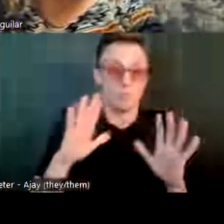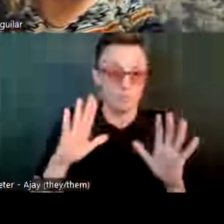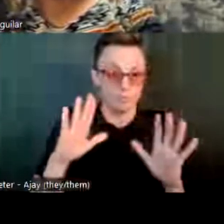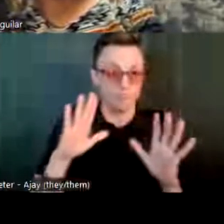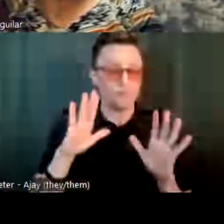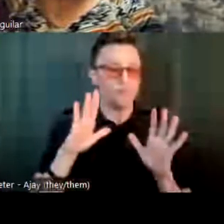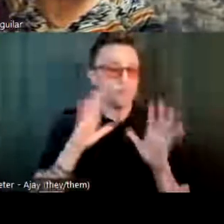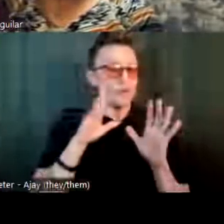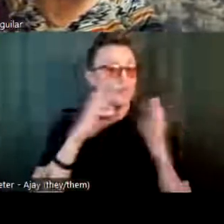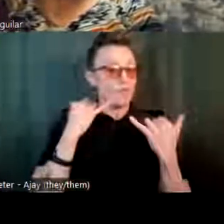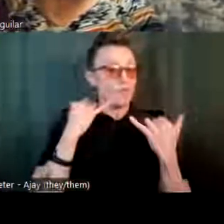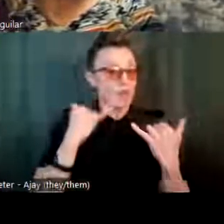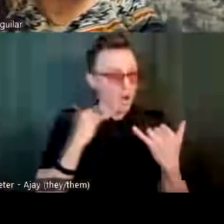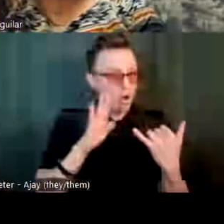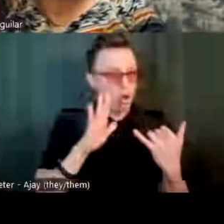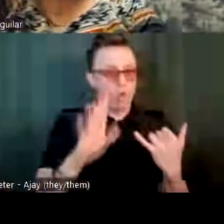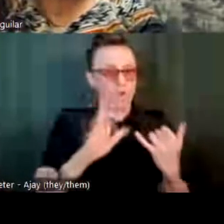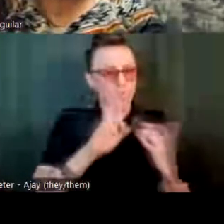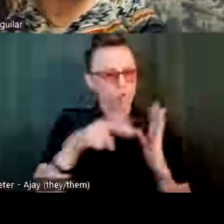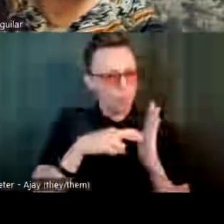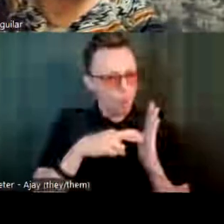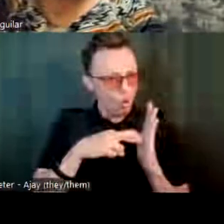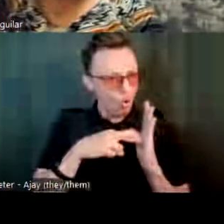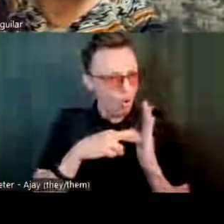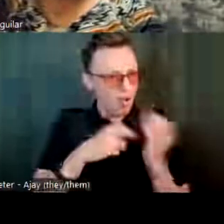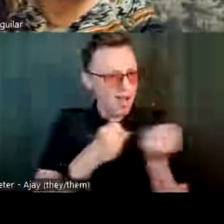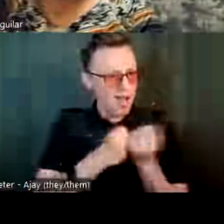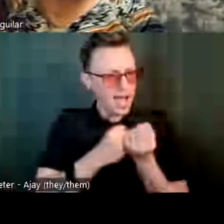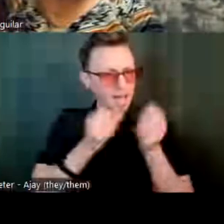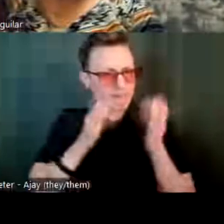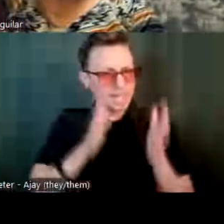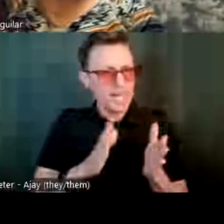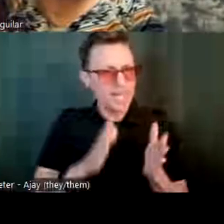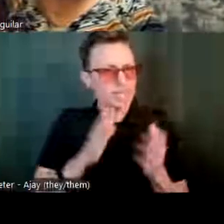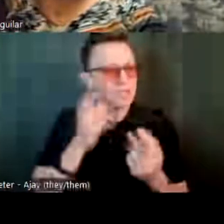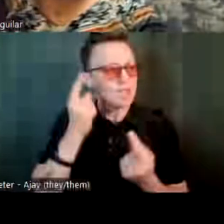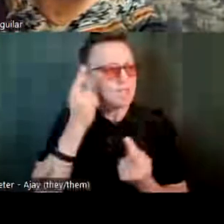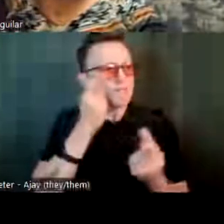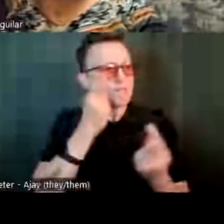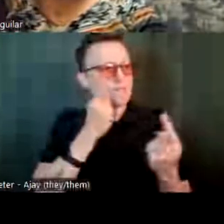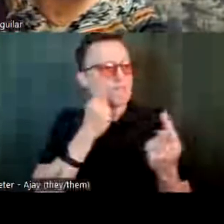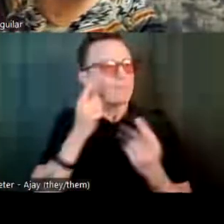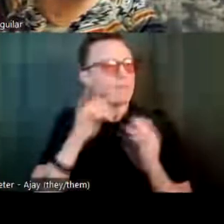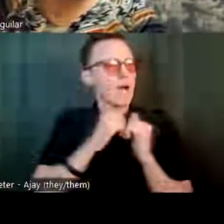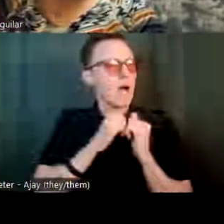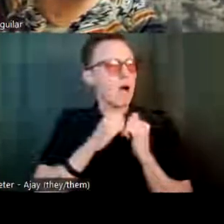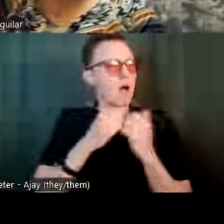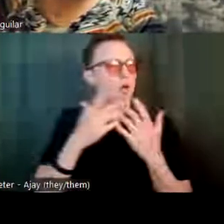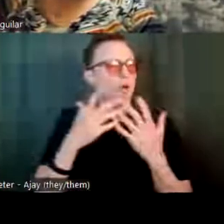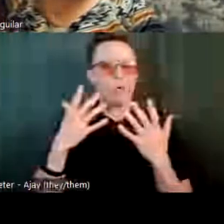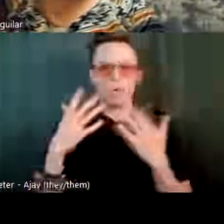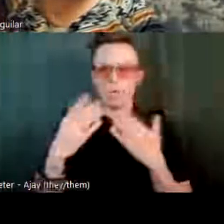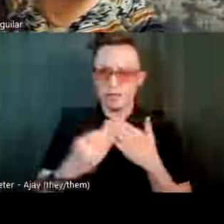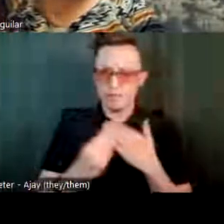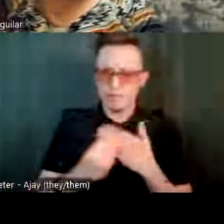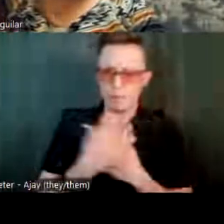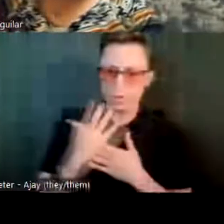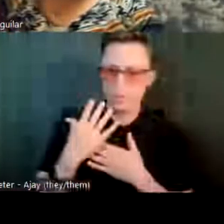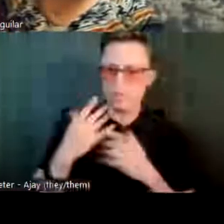to just reflect on your role as an advocate and how has it been shaped by having to advocate for